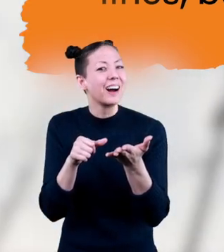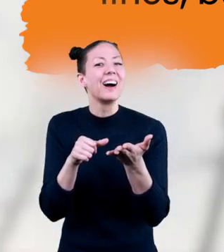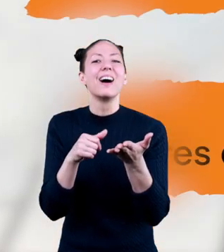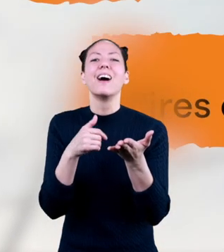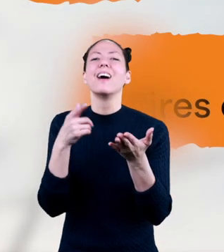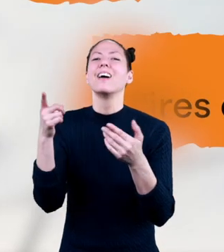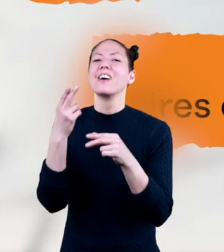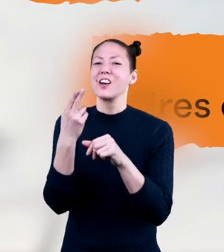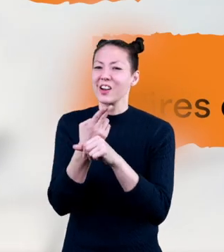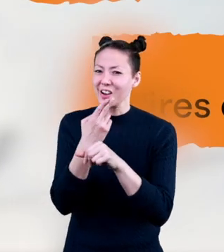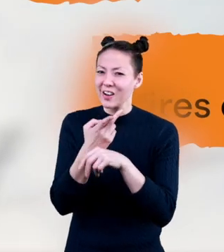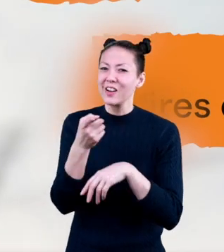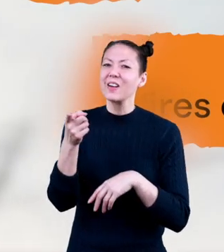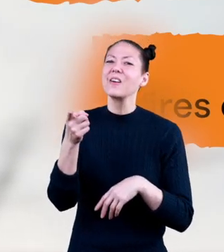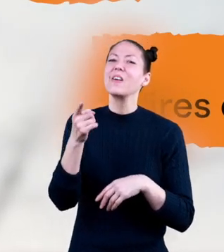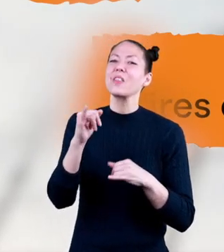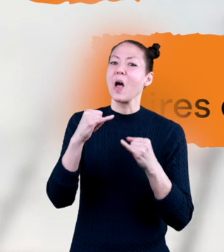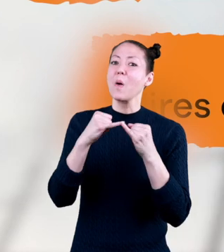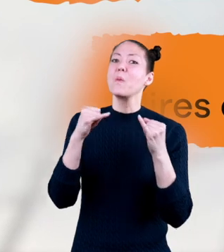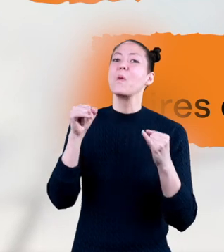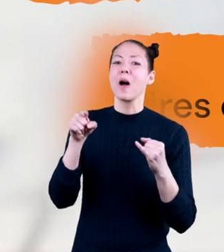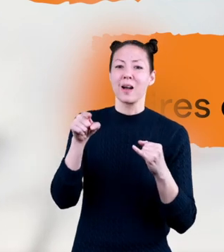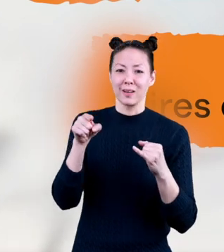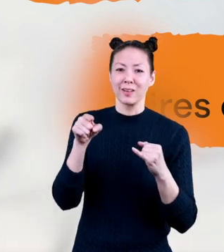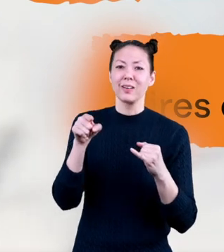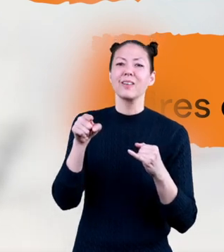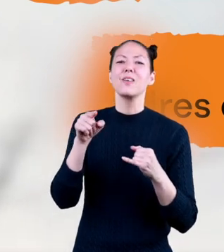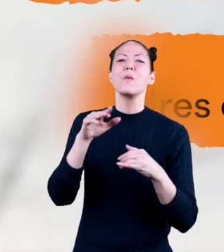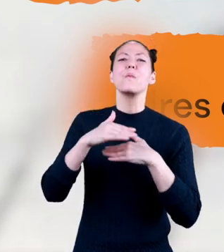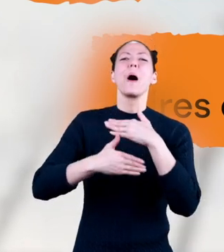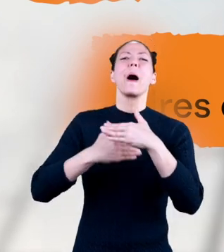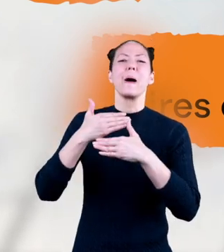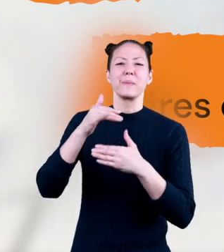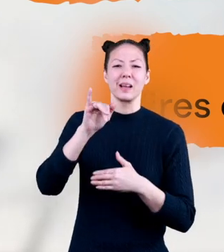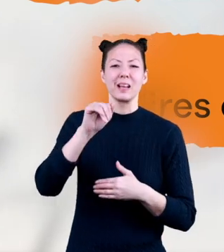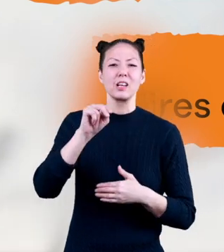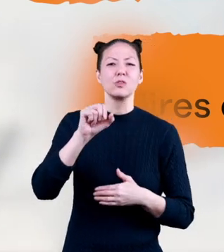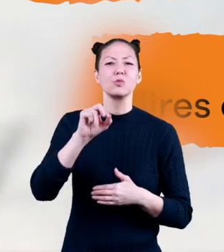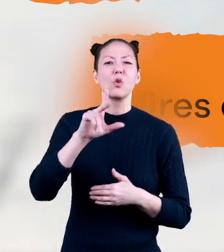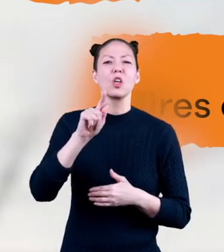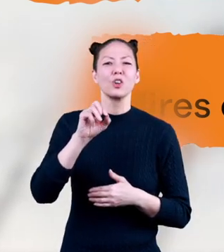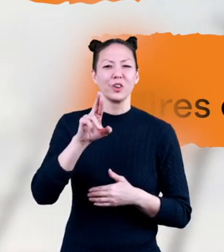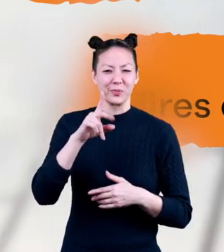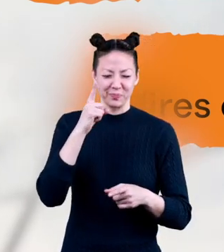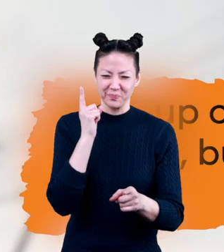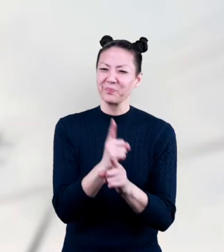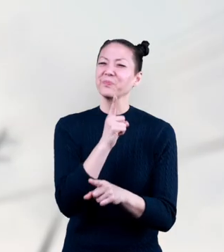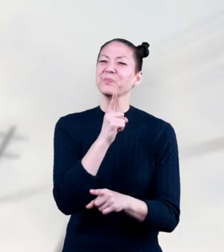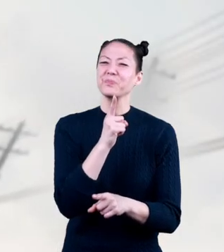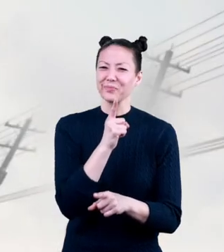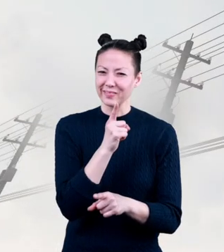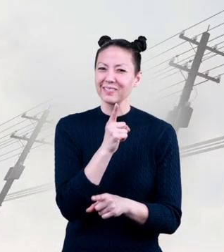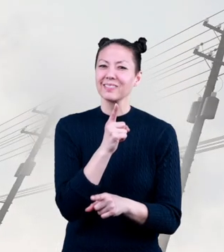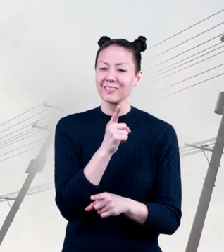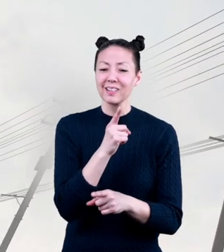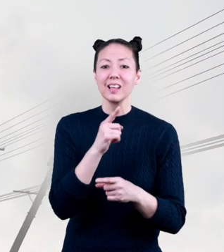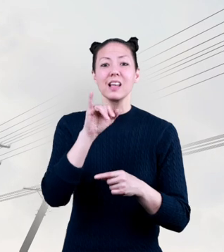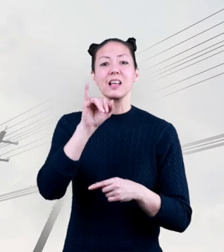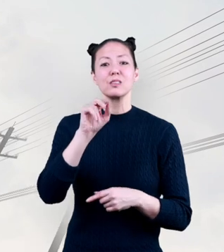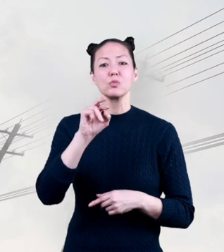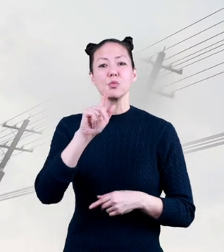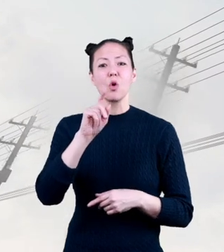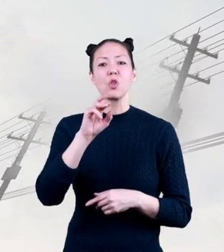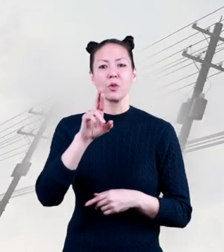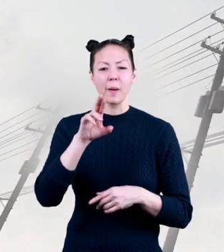If you said it's because those wires are wrapped in an insulator, you're correct! Insulators, like